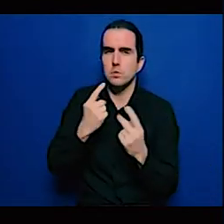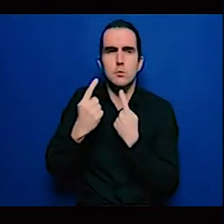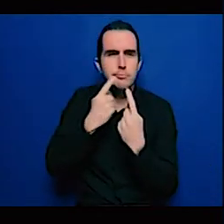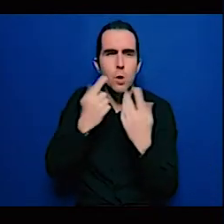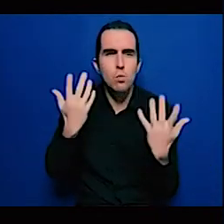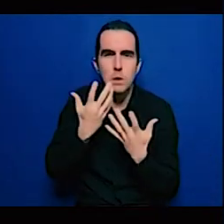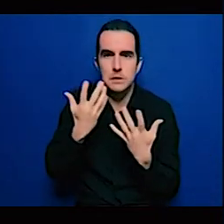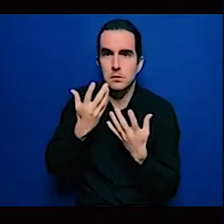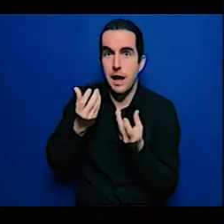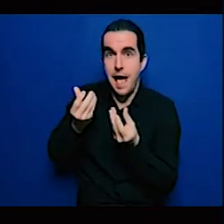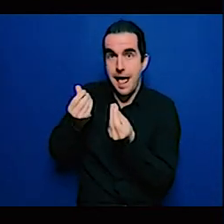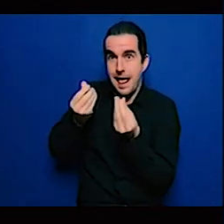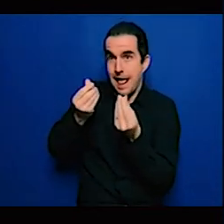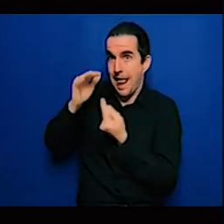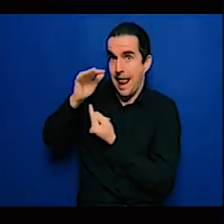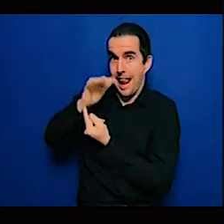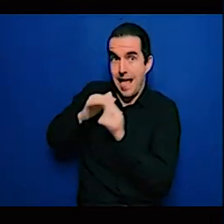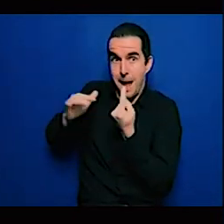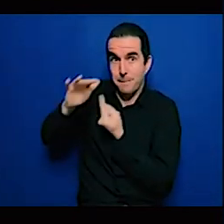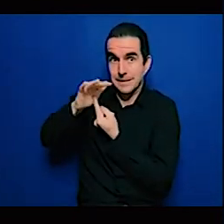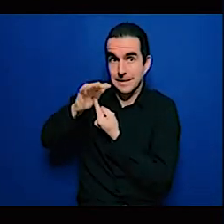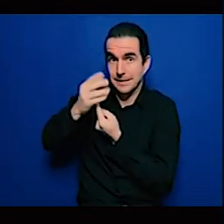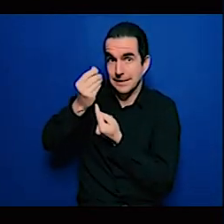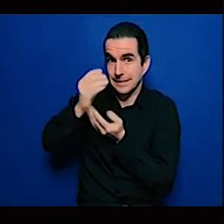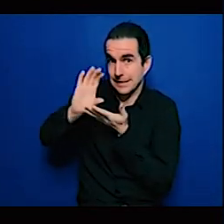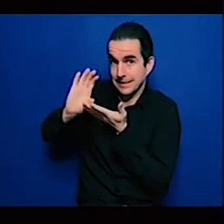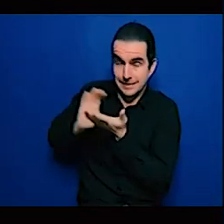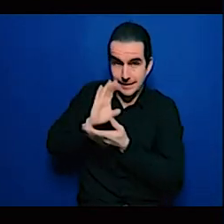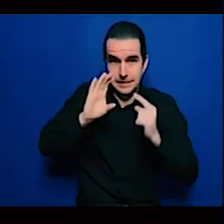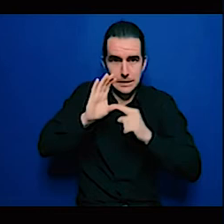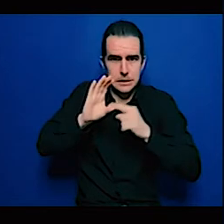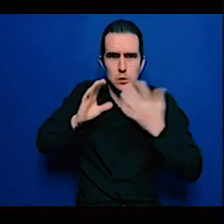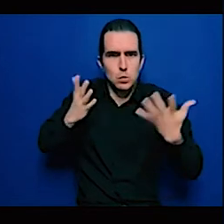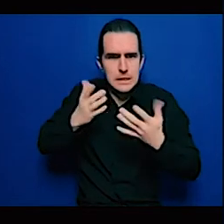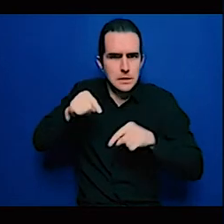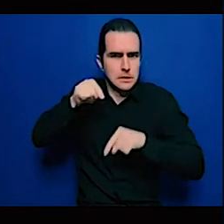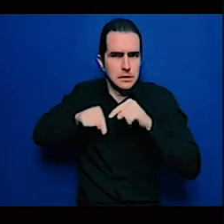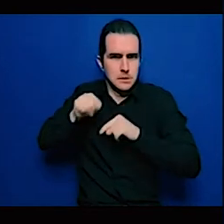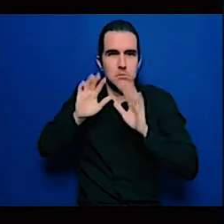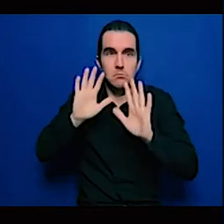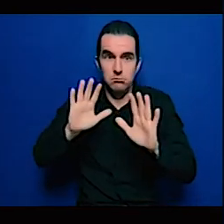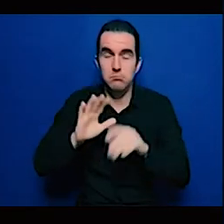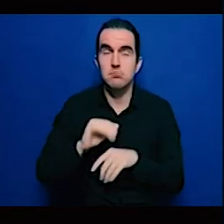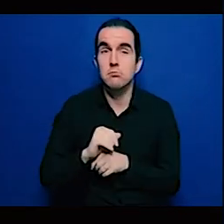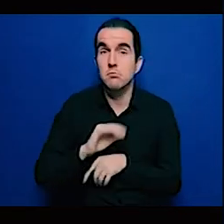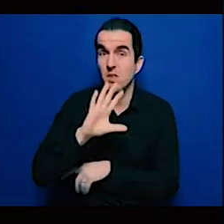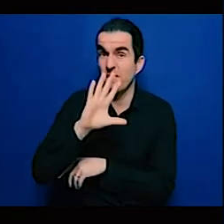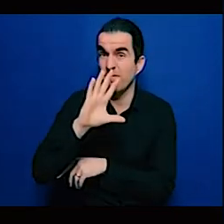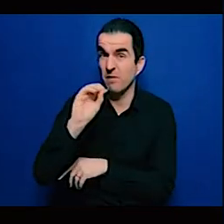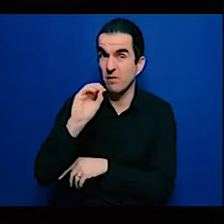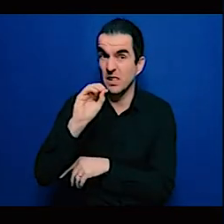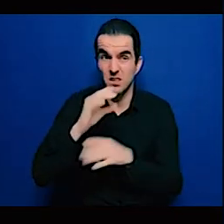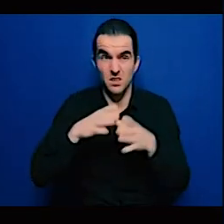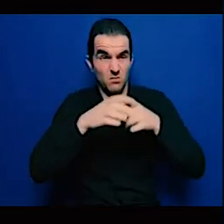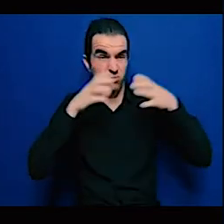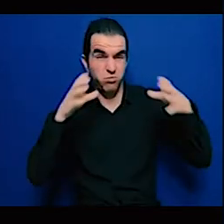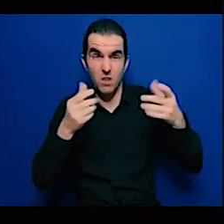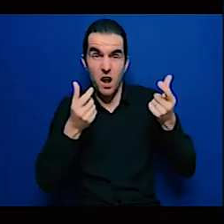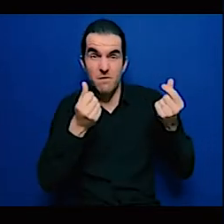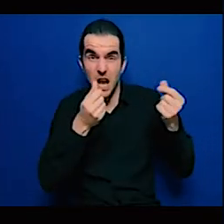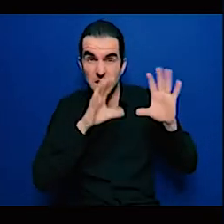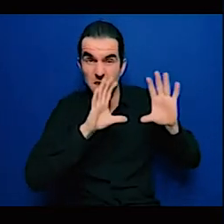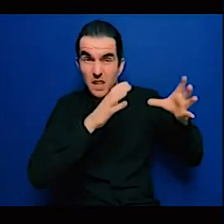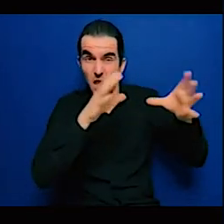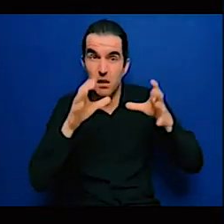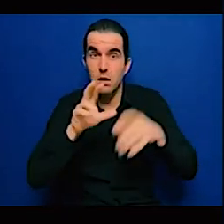projects towards achieving net zero. But are the African countries able